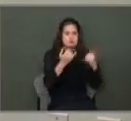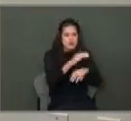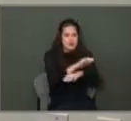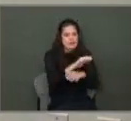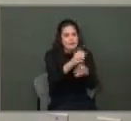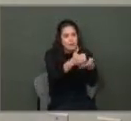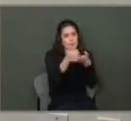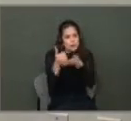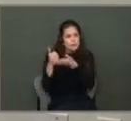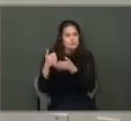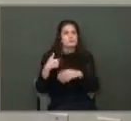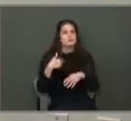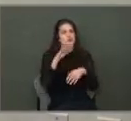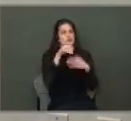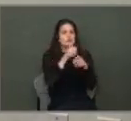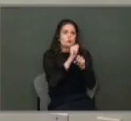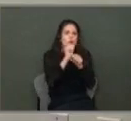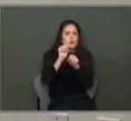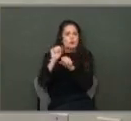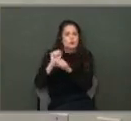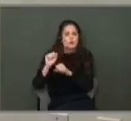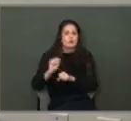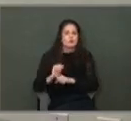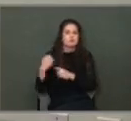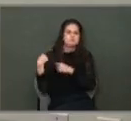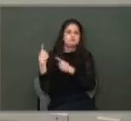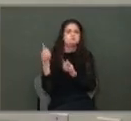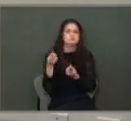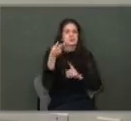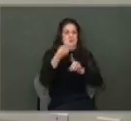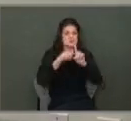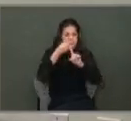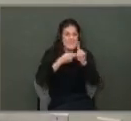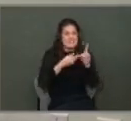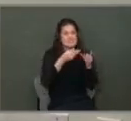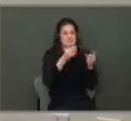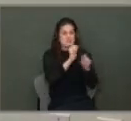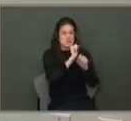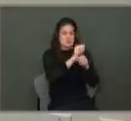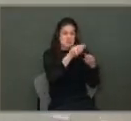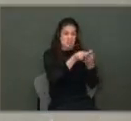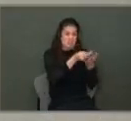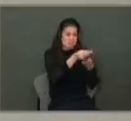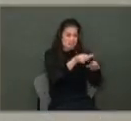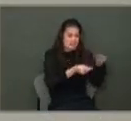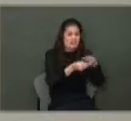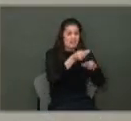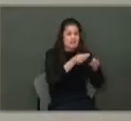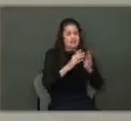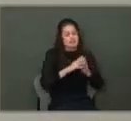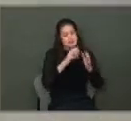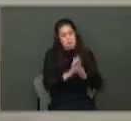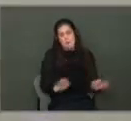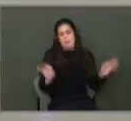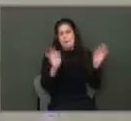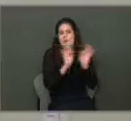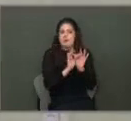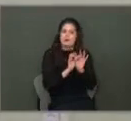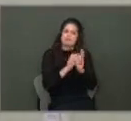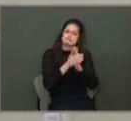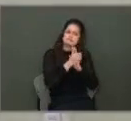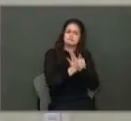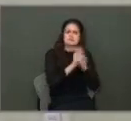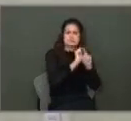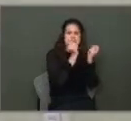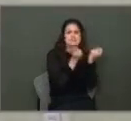and for the work that you've done in the last few months with the budget. It's a big, talented team. And some of the leadership is here with